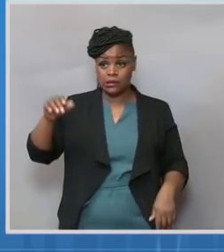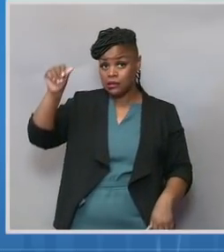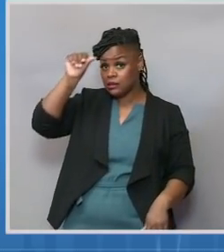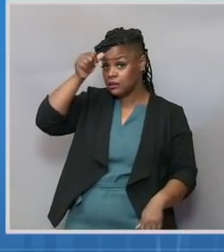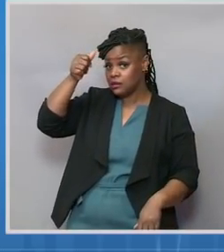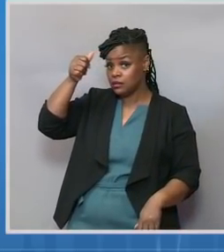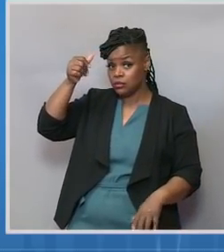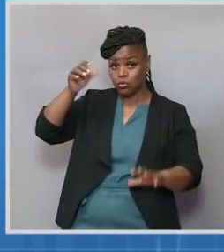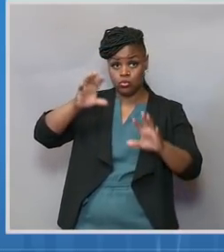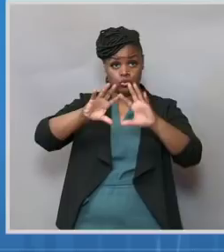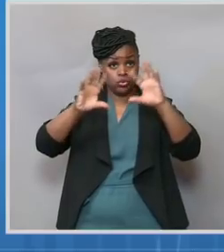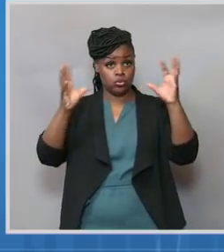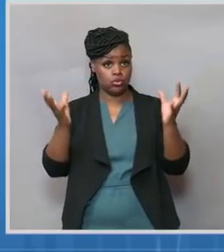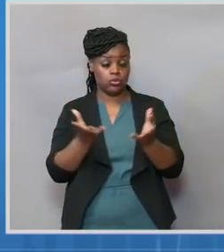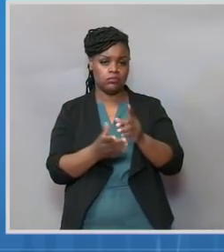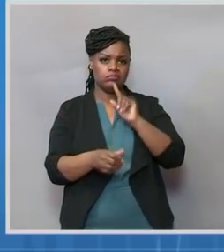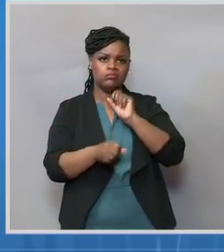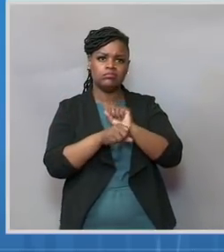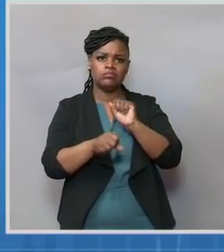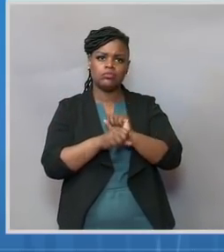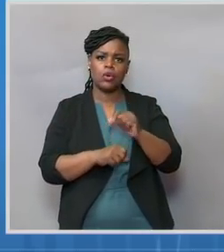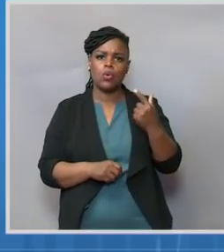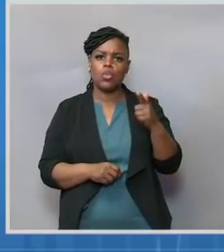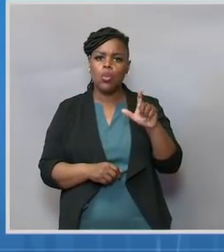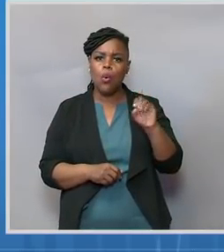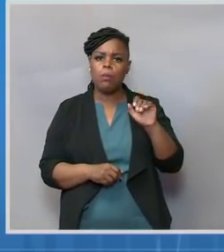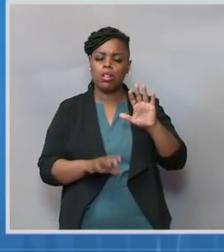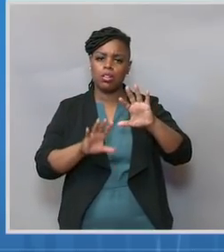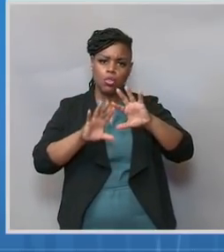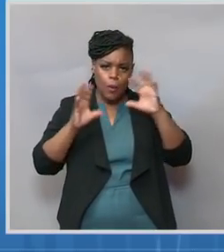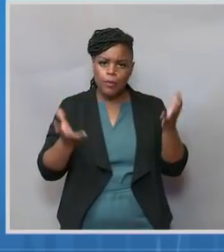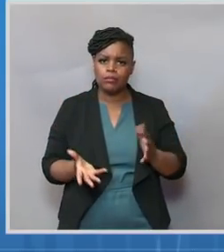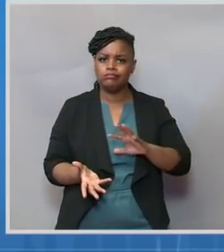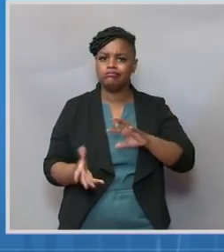and there are no countries that are really safe from it. Mr. Next question.